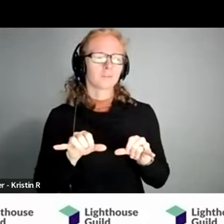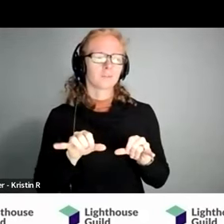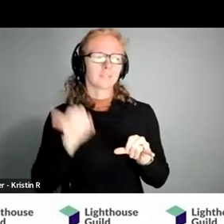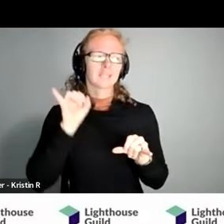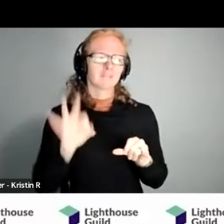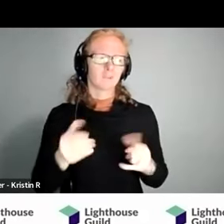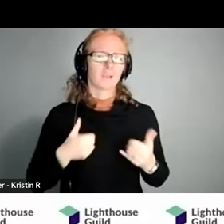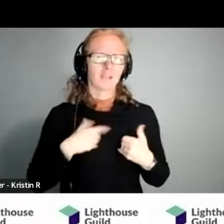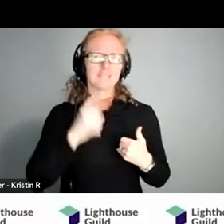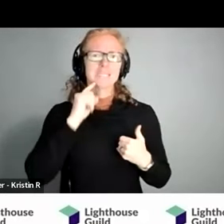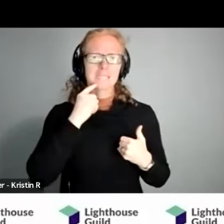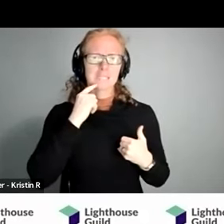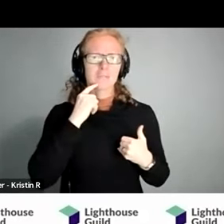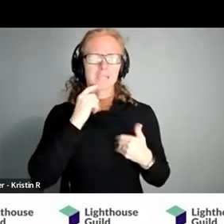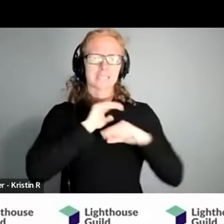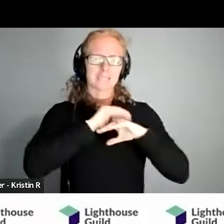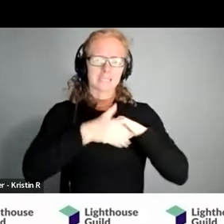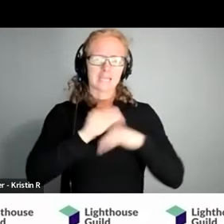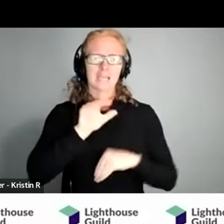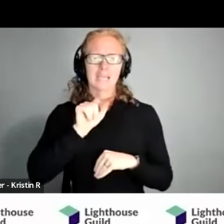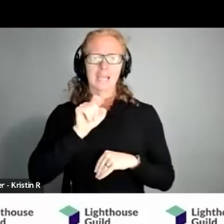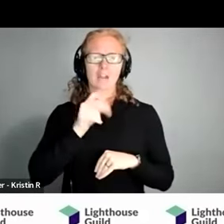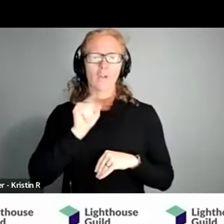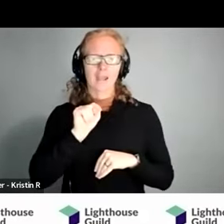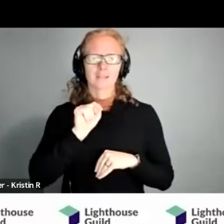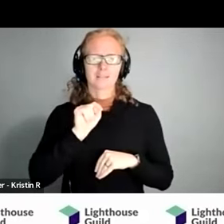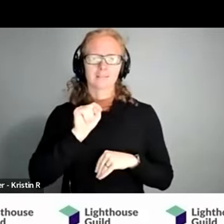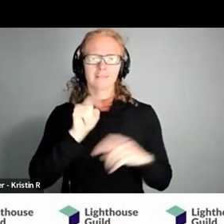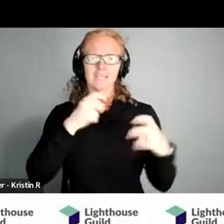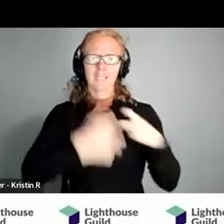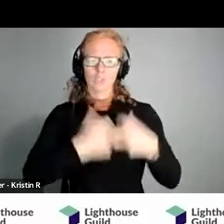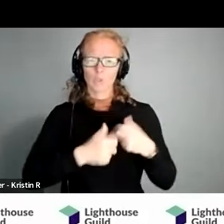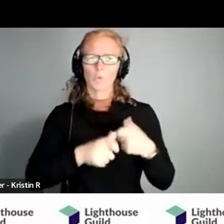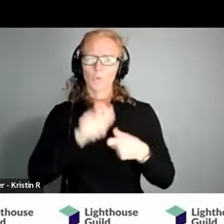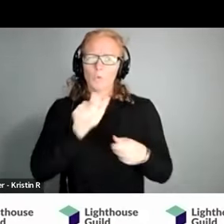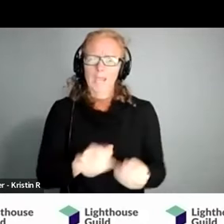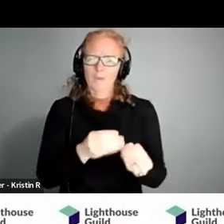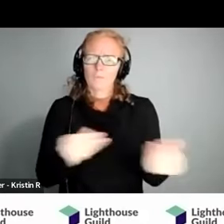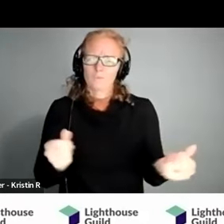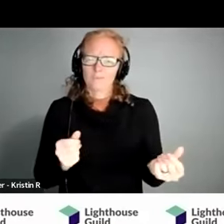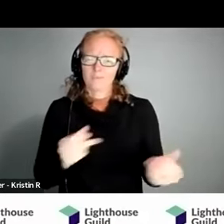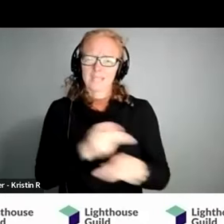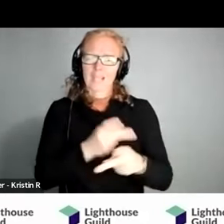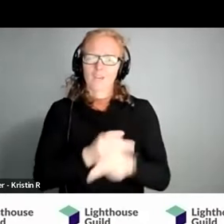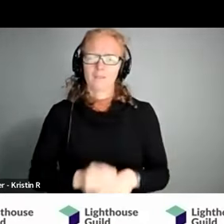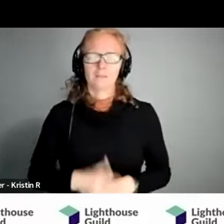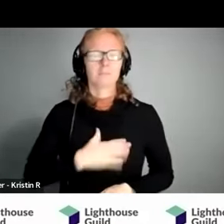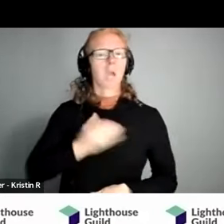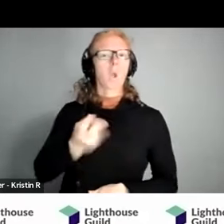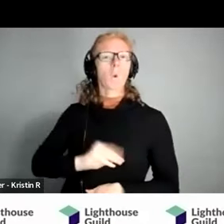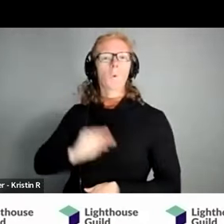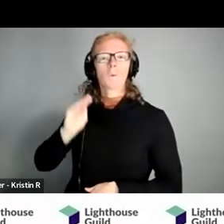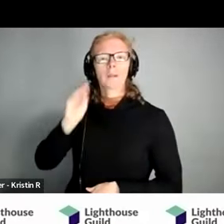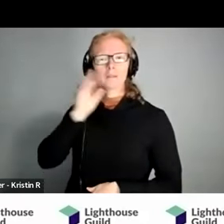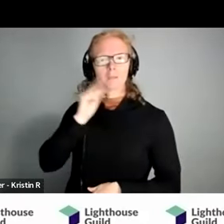have like a serious cataract issue um that could absolutely be addressed so my own experience i went to the